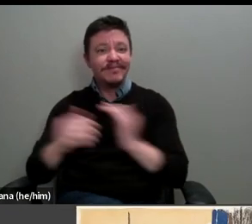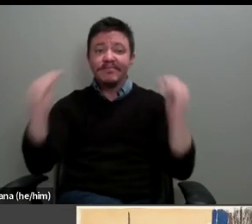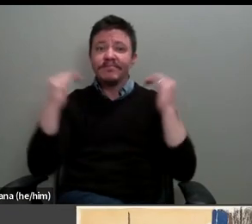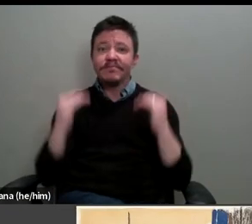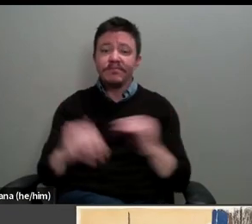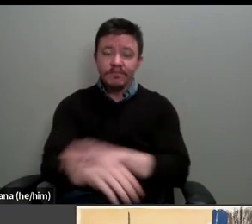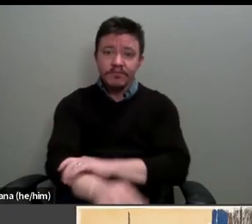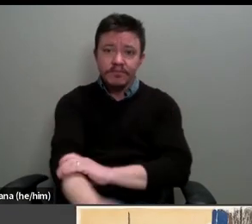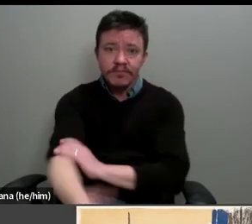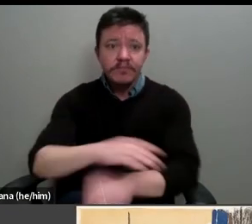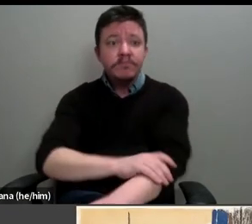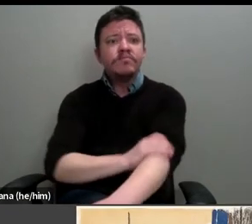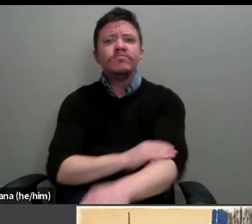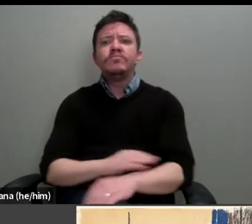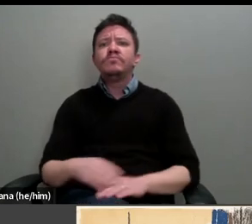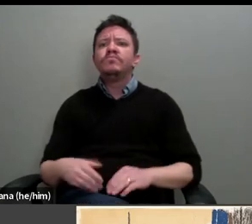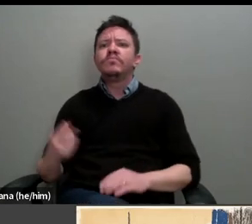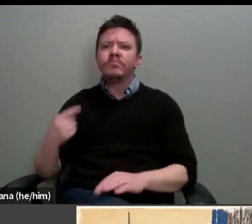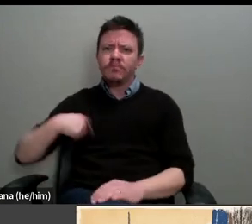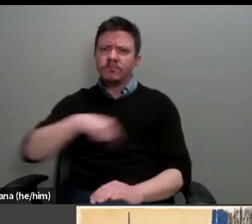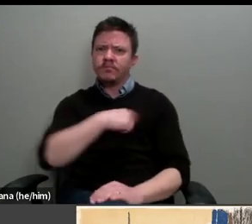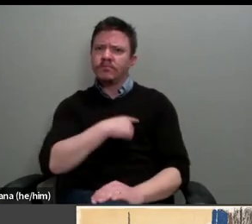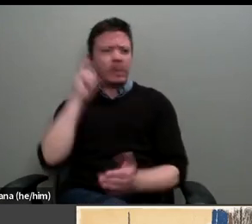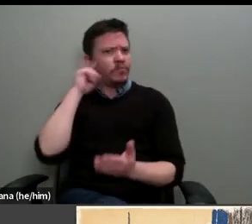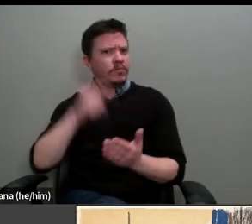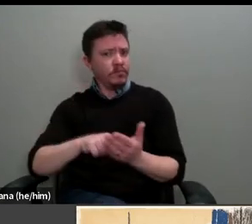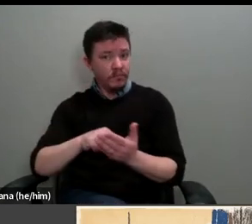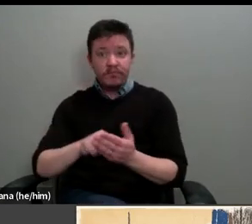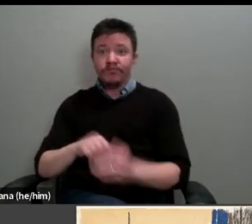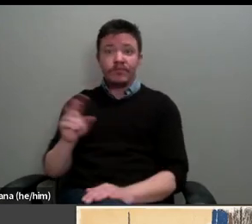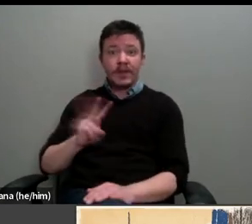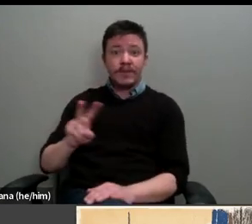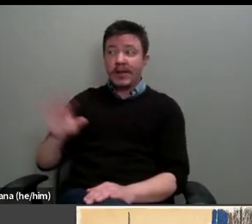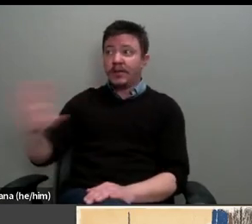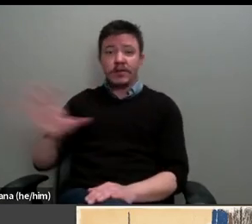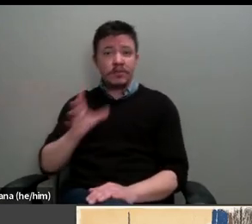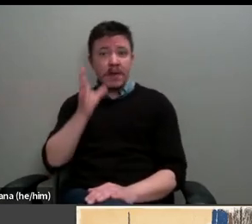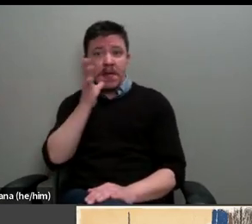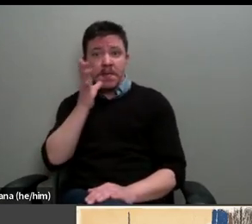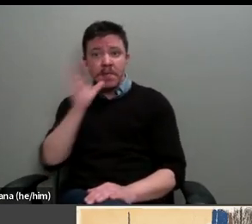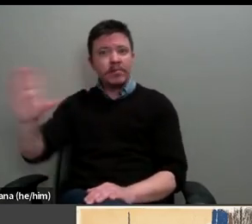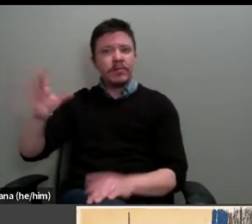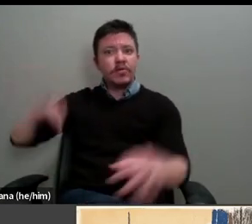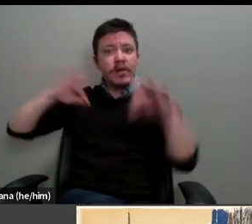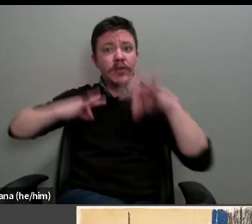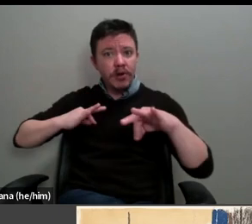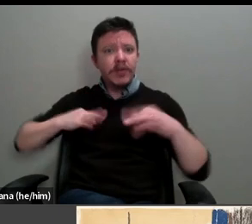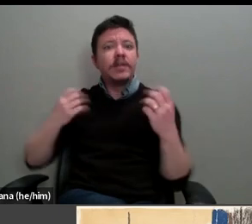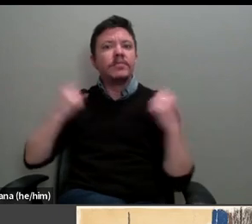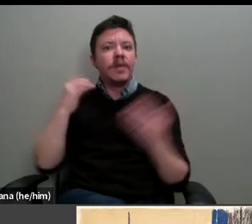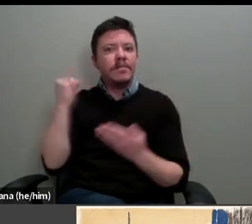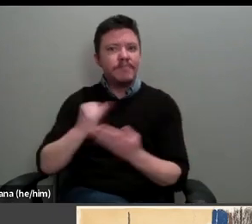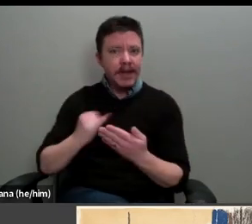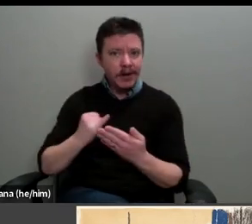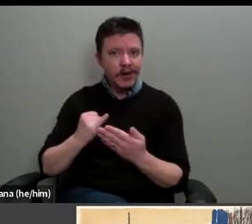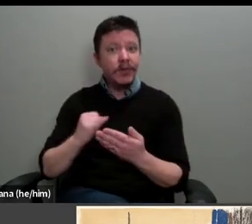As will be seen, an outcome of Vuillard and Madame Vuillard's reciprocity is the many artworks for which the artist's mother was